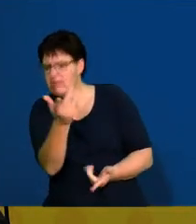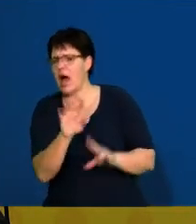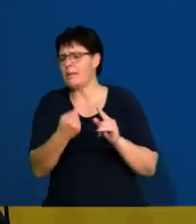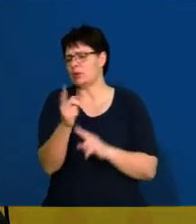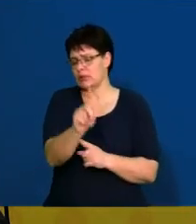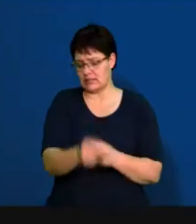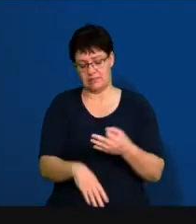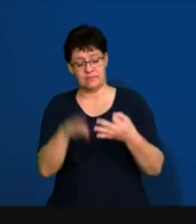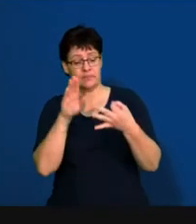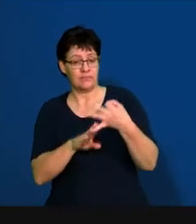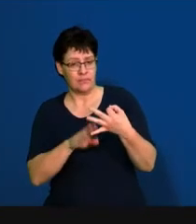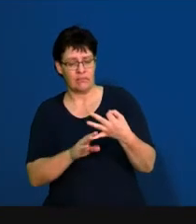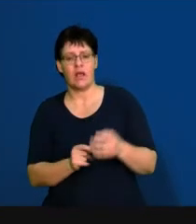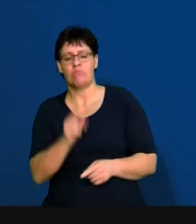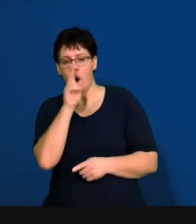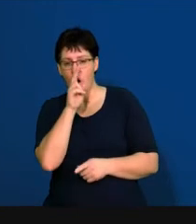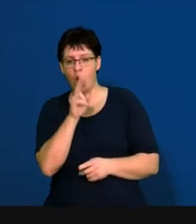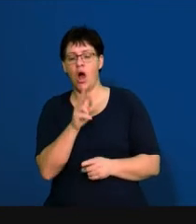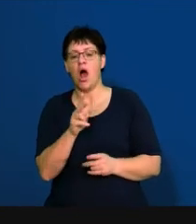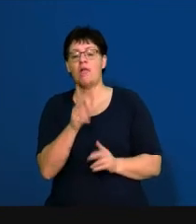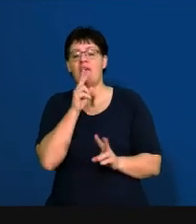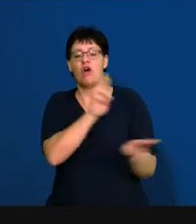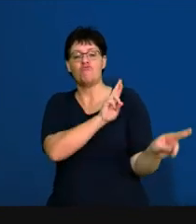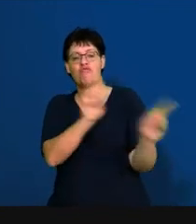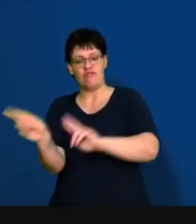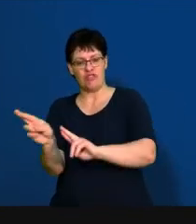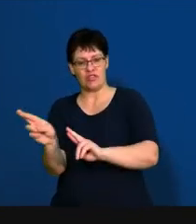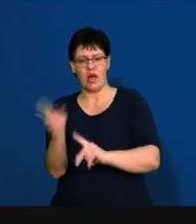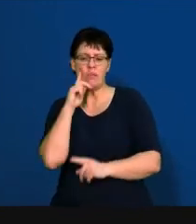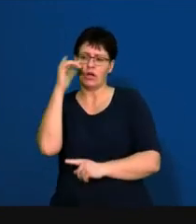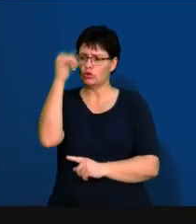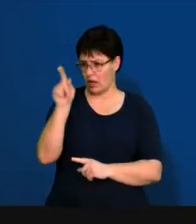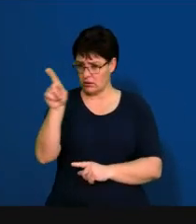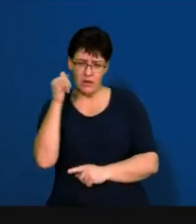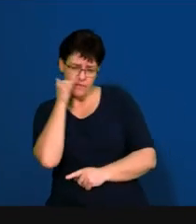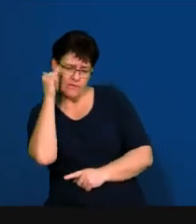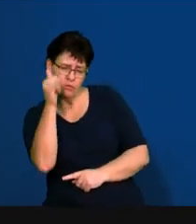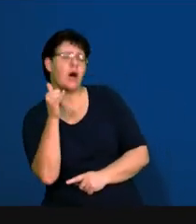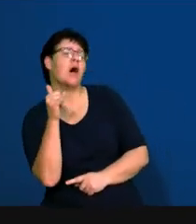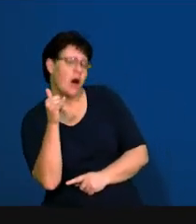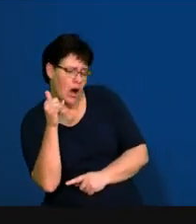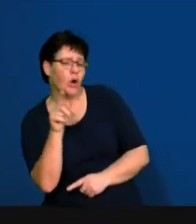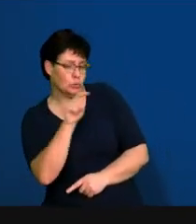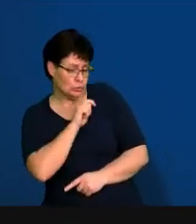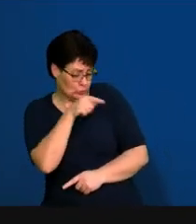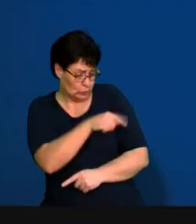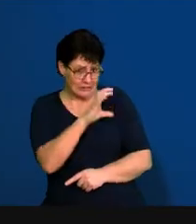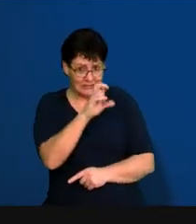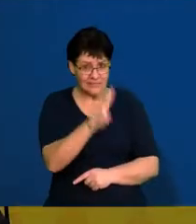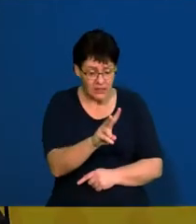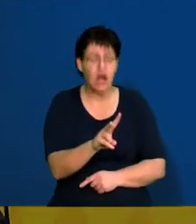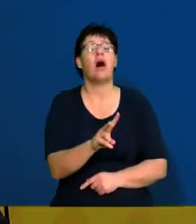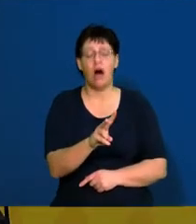Then, the next point is we're going to do our reference checks to make sure that everything on